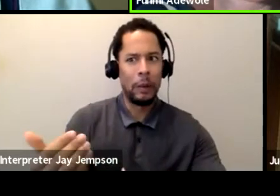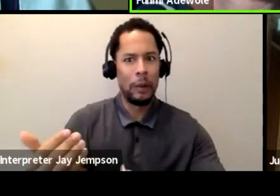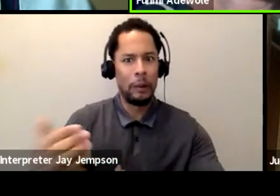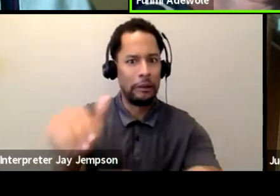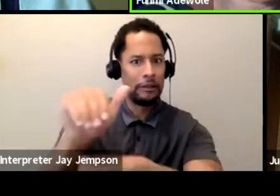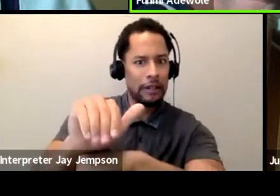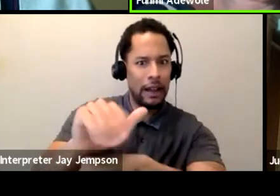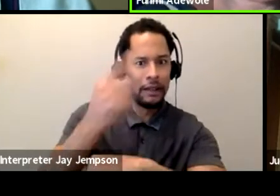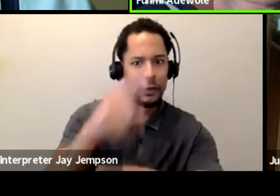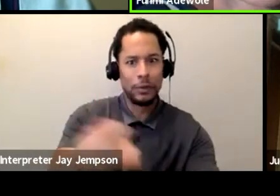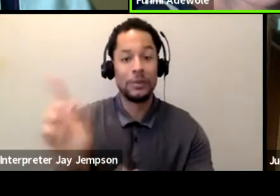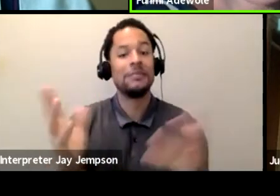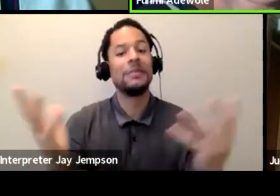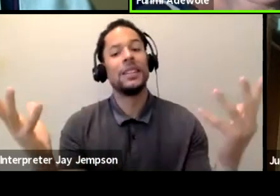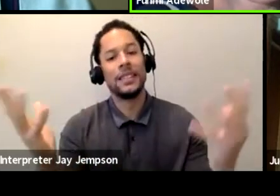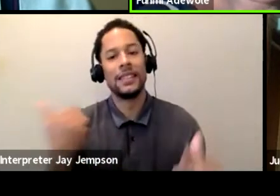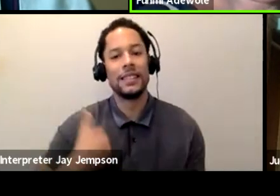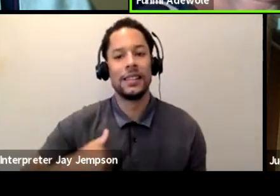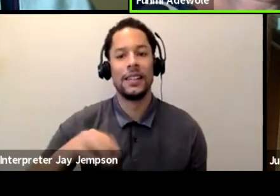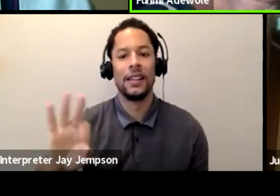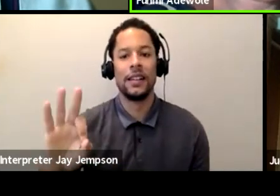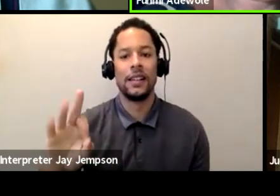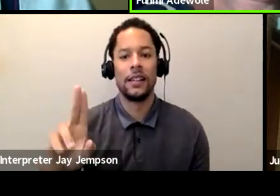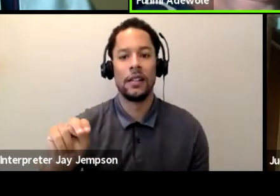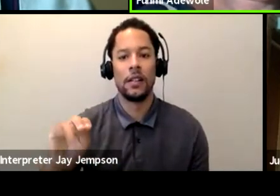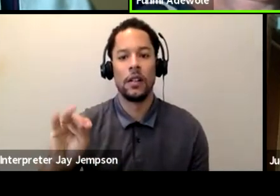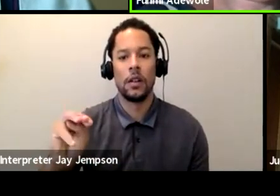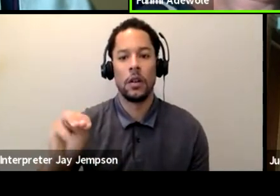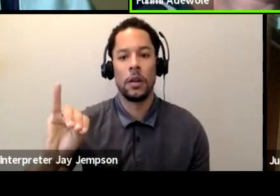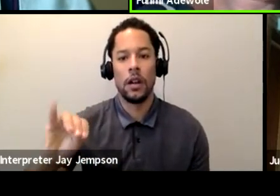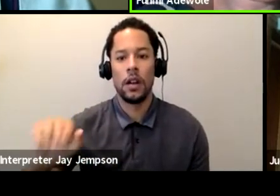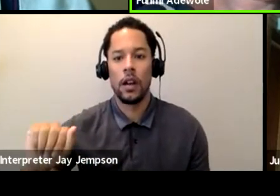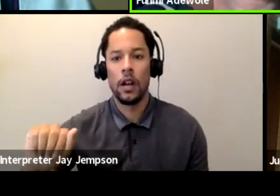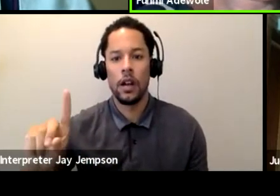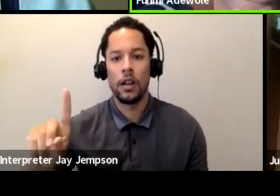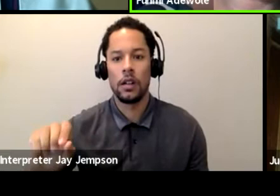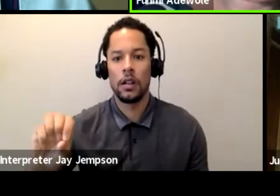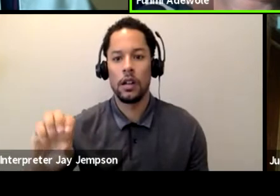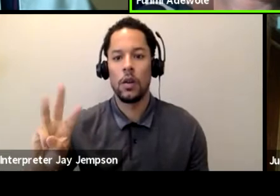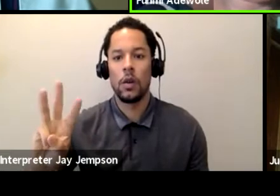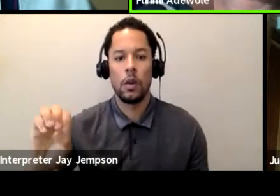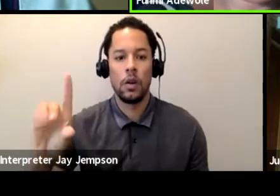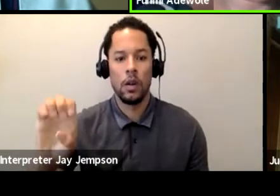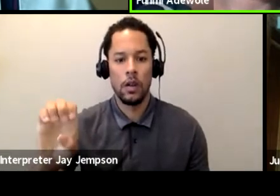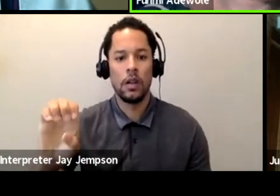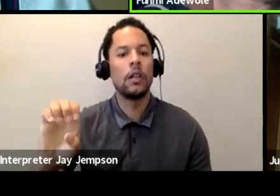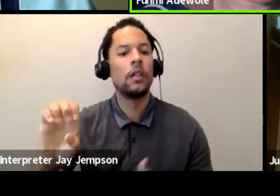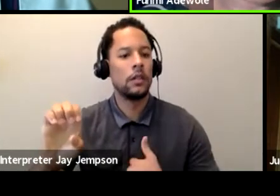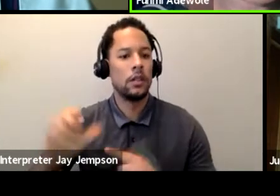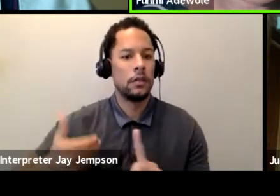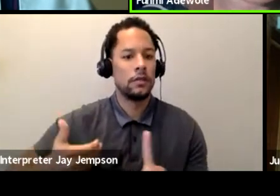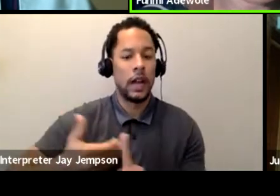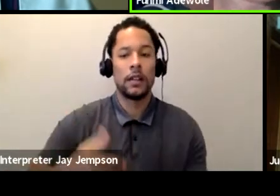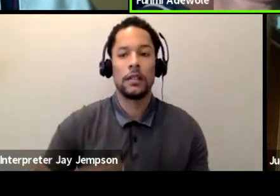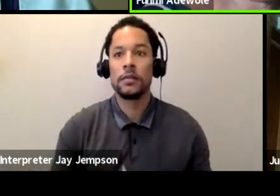Fumi Adewole. I'm really excited to be here. And thanks to Taiwan HowlRound for having us.